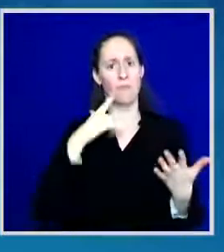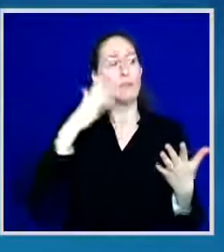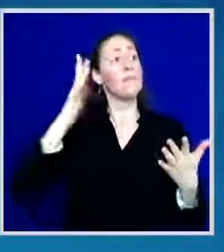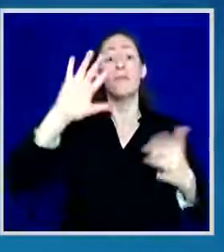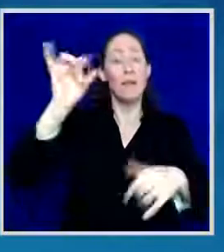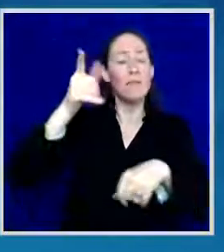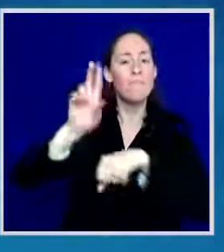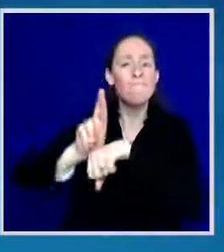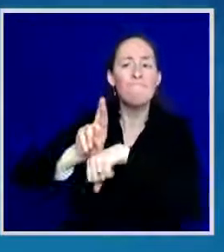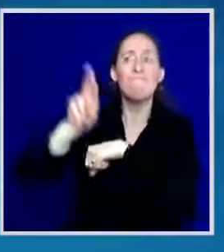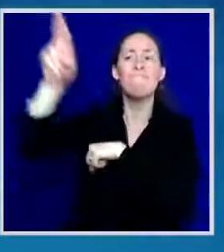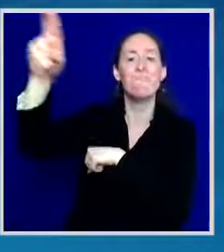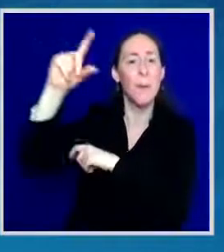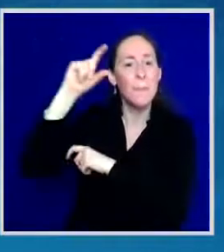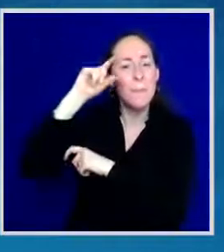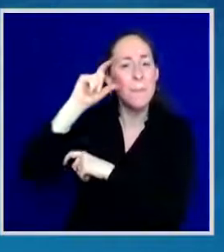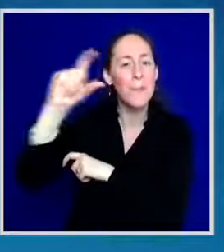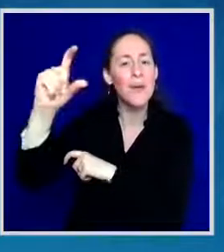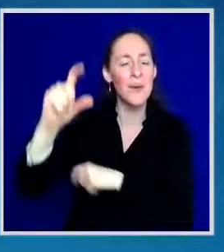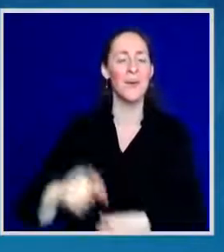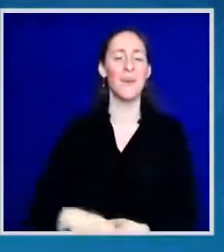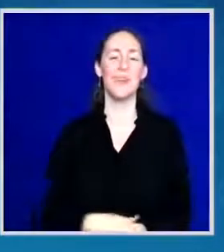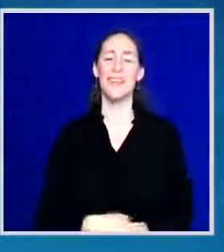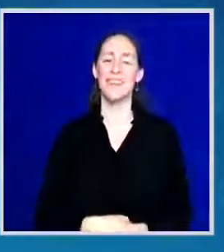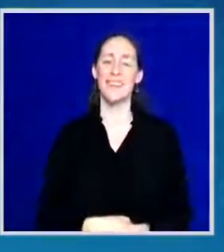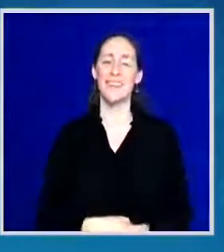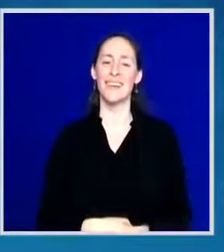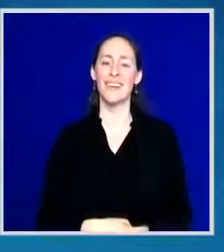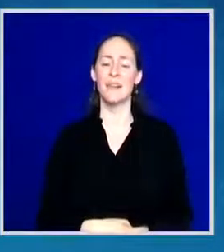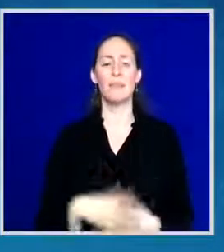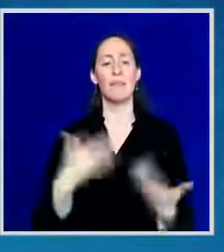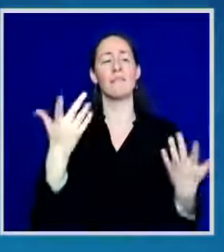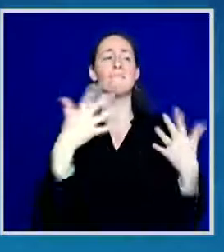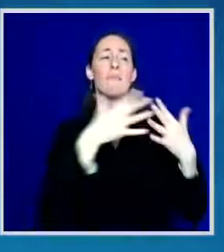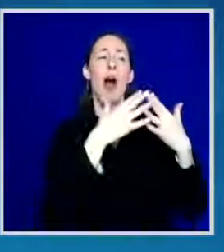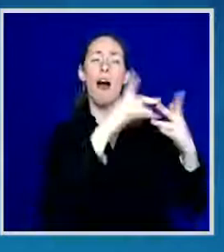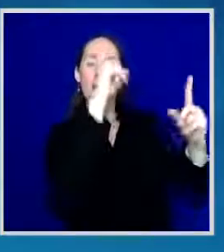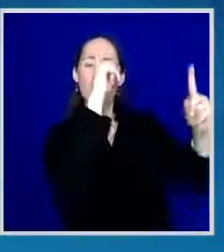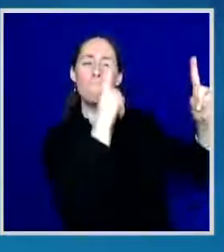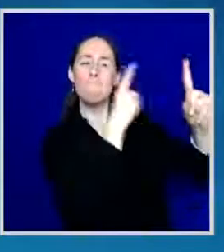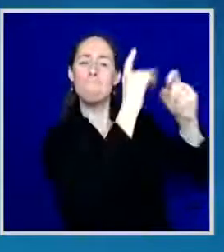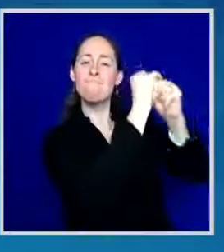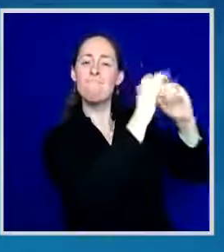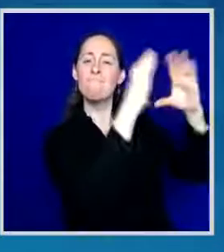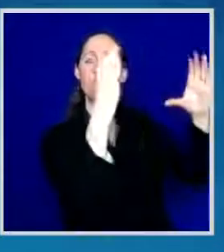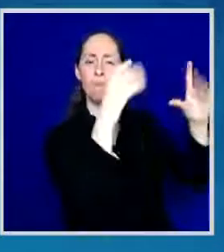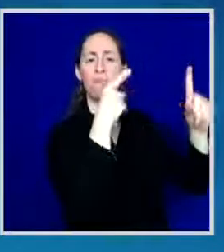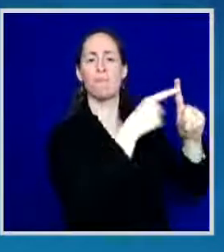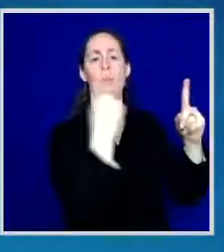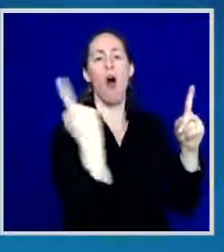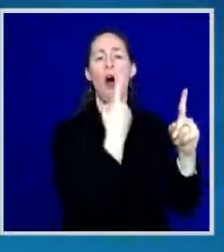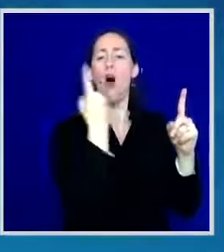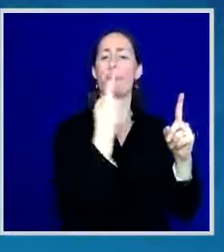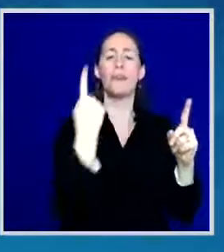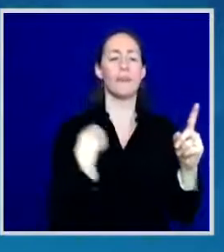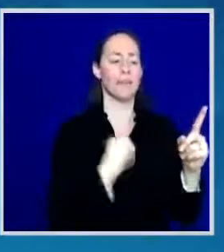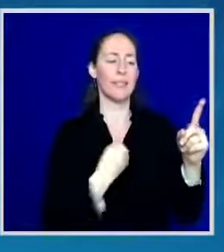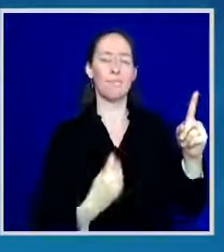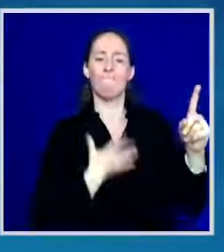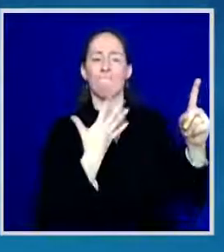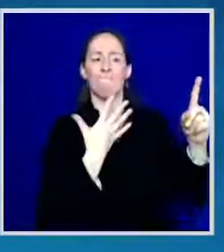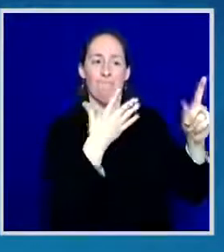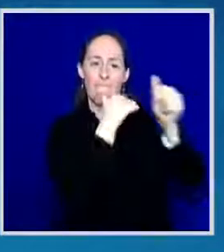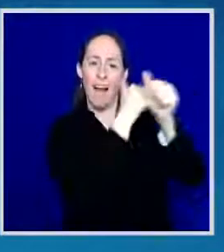American aspiration is what will continue to drive all of us to